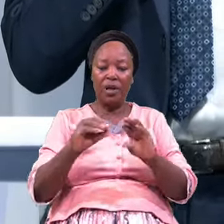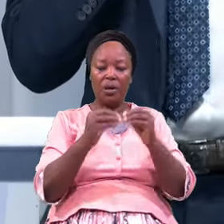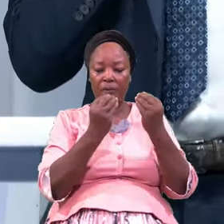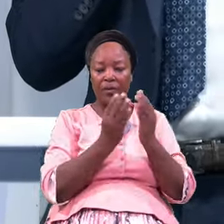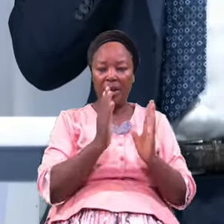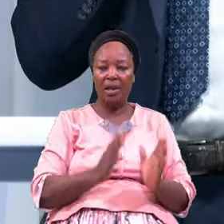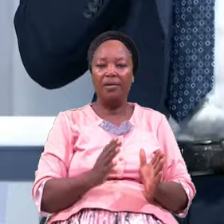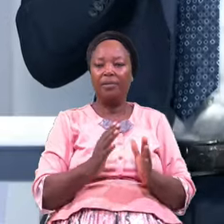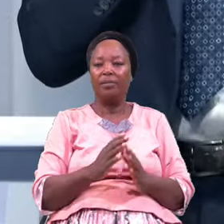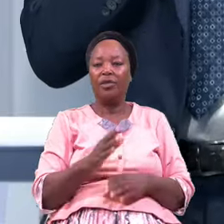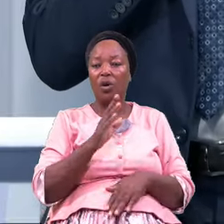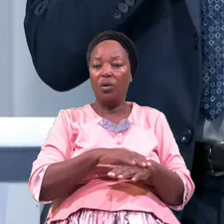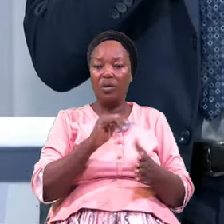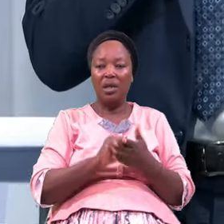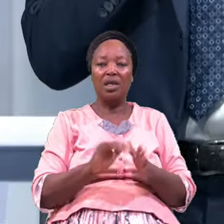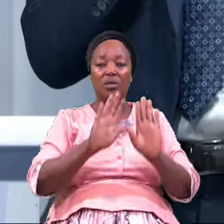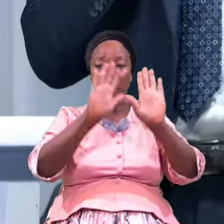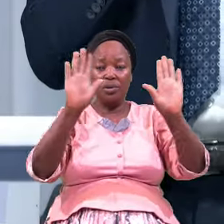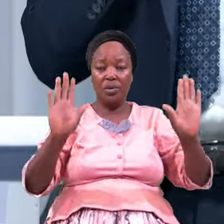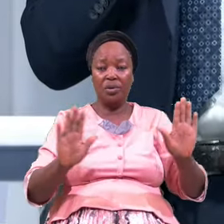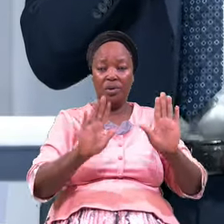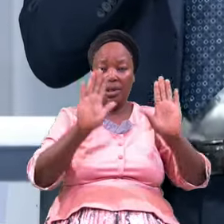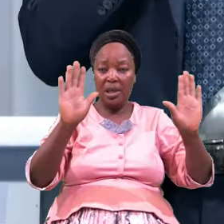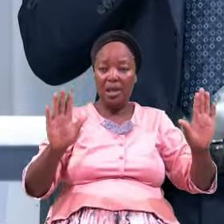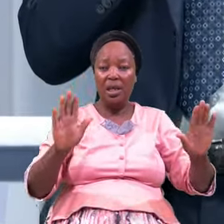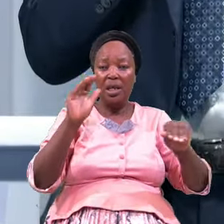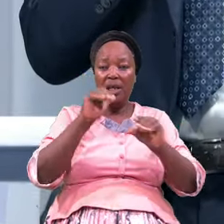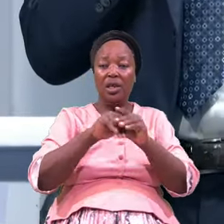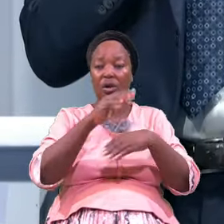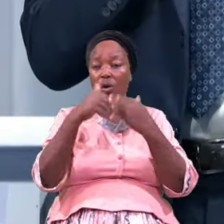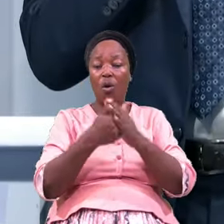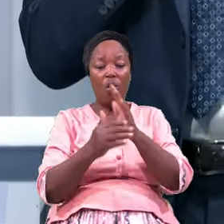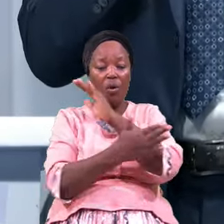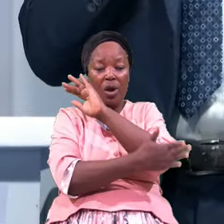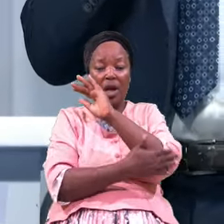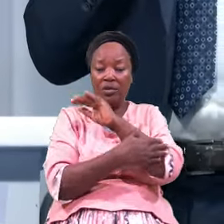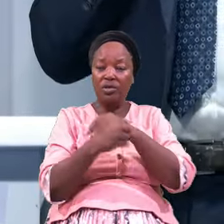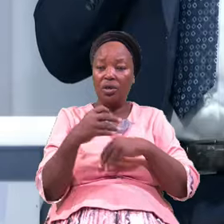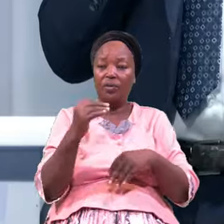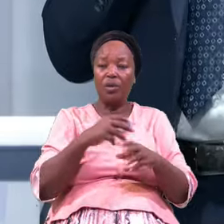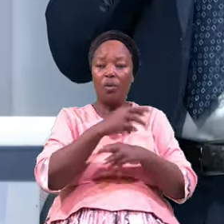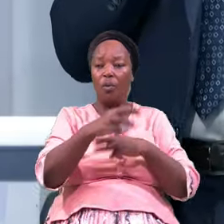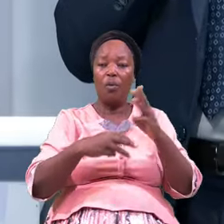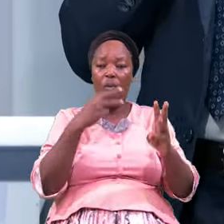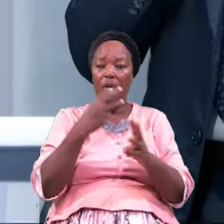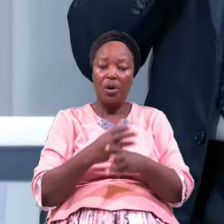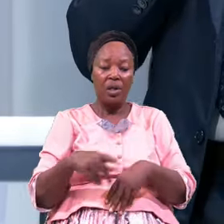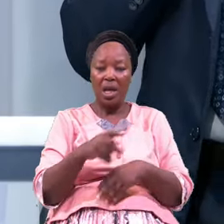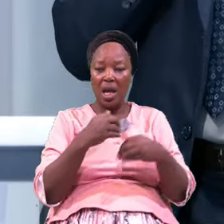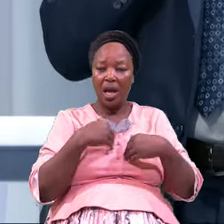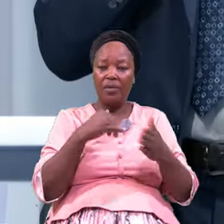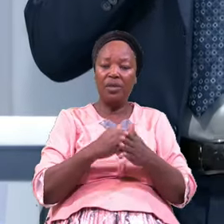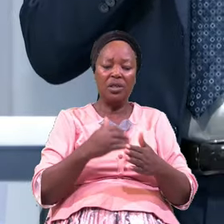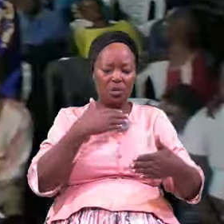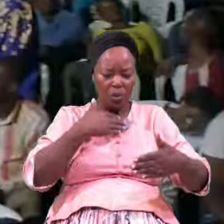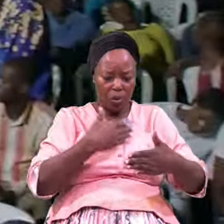On That Sunday In All Countries Of The World They Have It In The Nearest Deeper